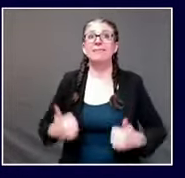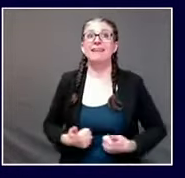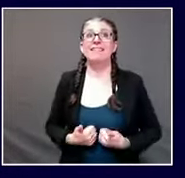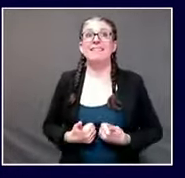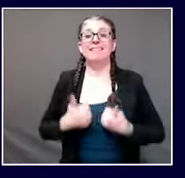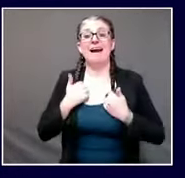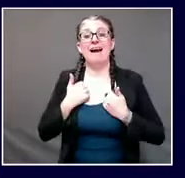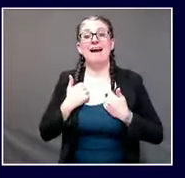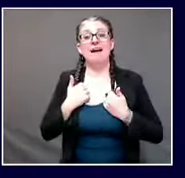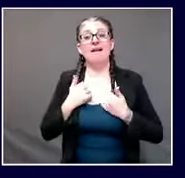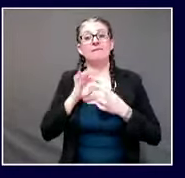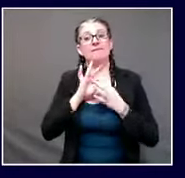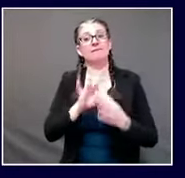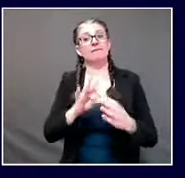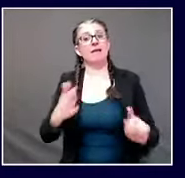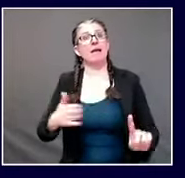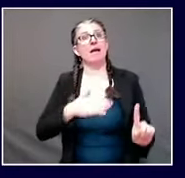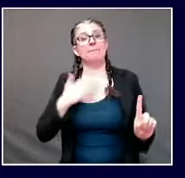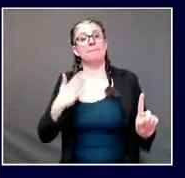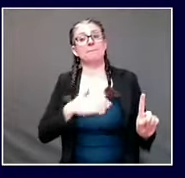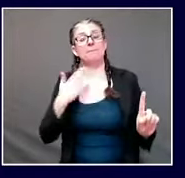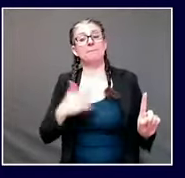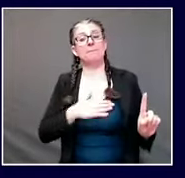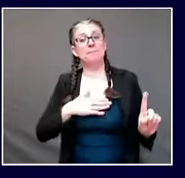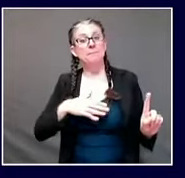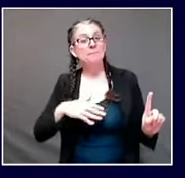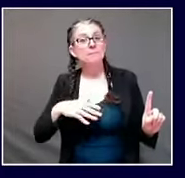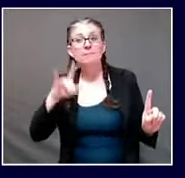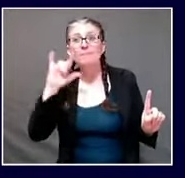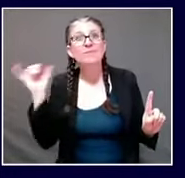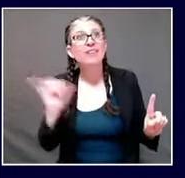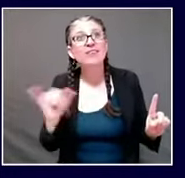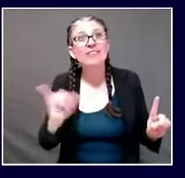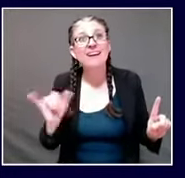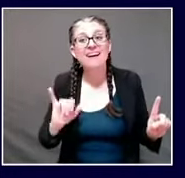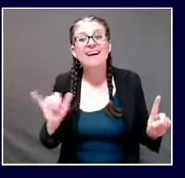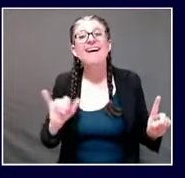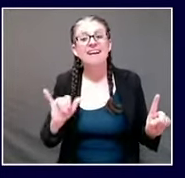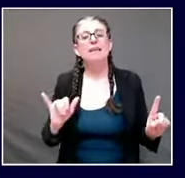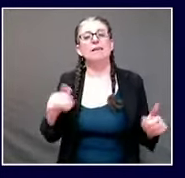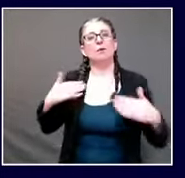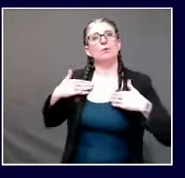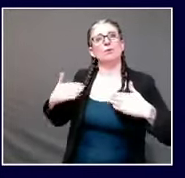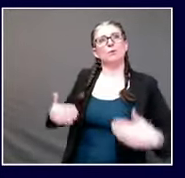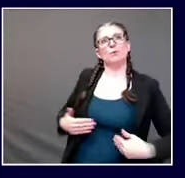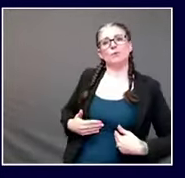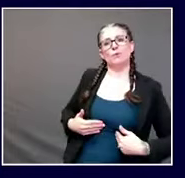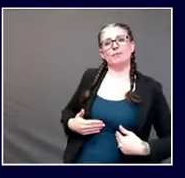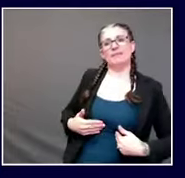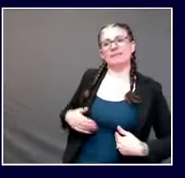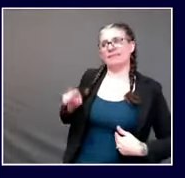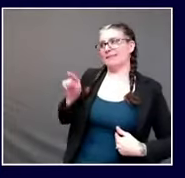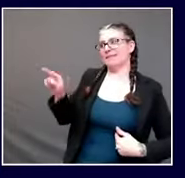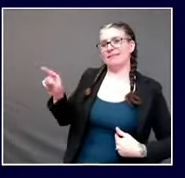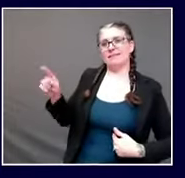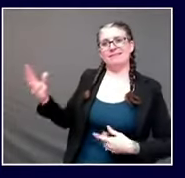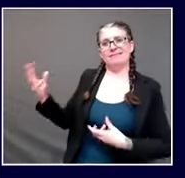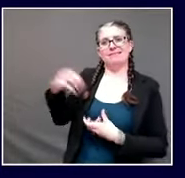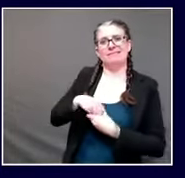in these two words wait and hope so as we wait and we hope